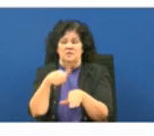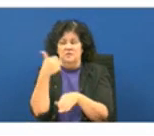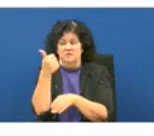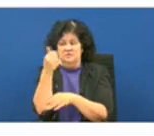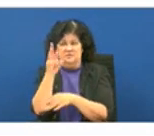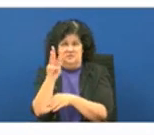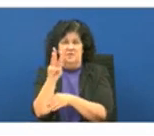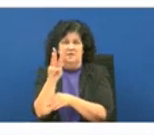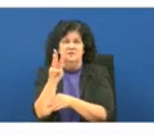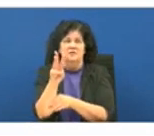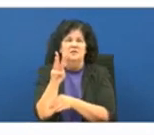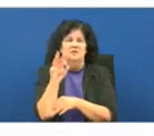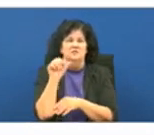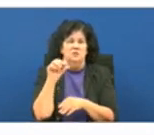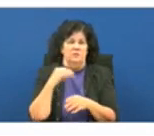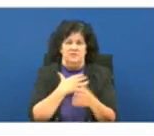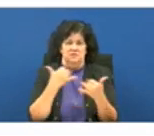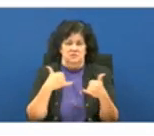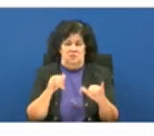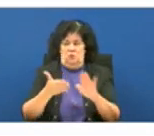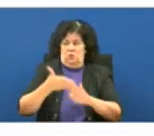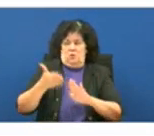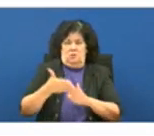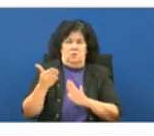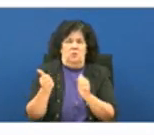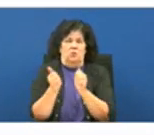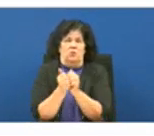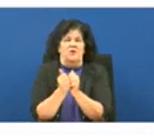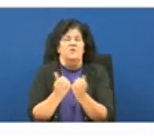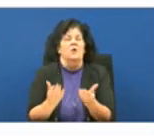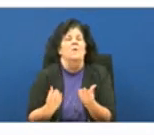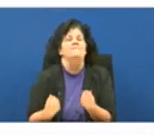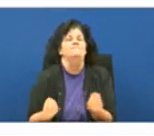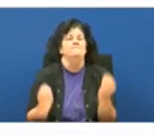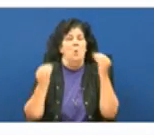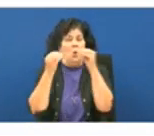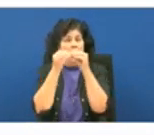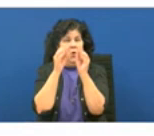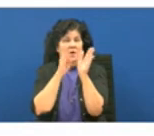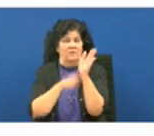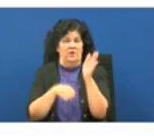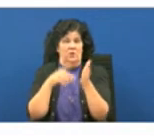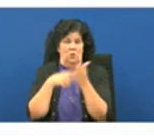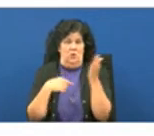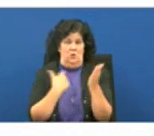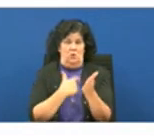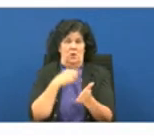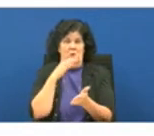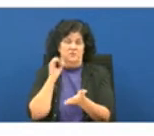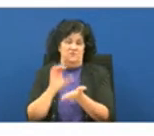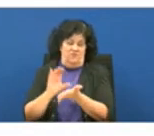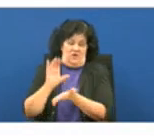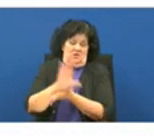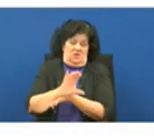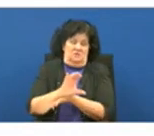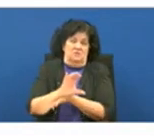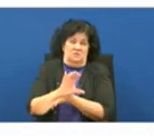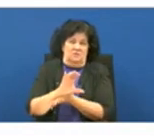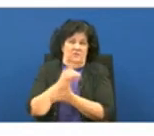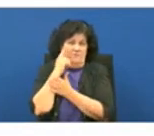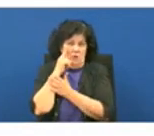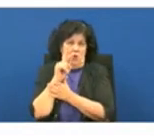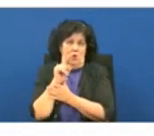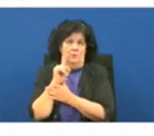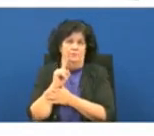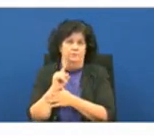chairs so we're still operating with more than what we initially funded for when we came to the city parish next